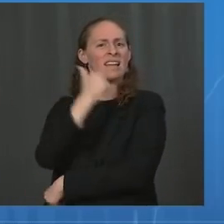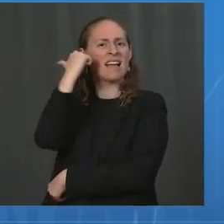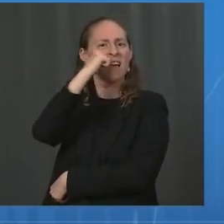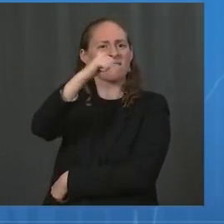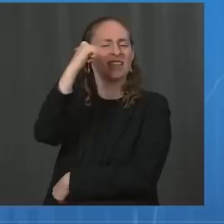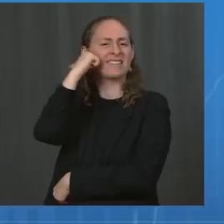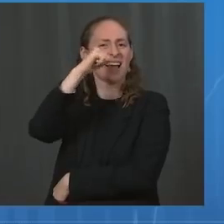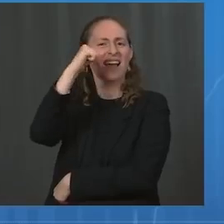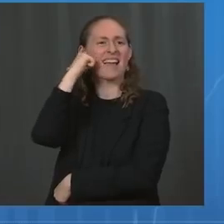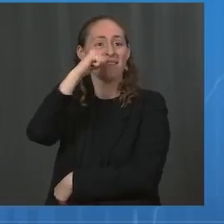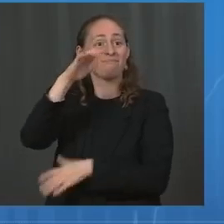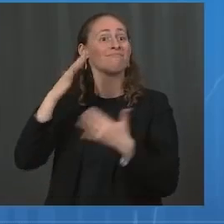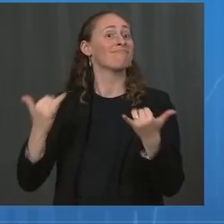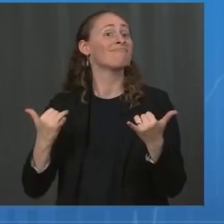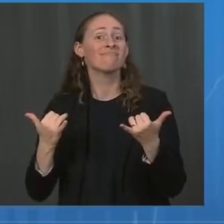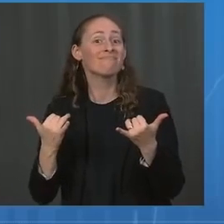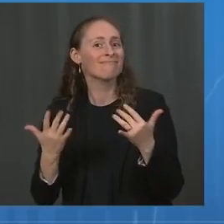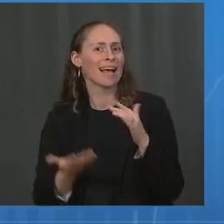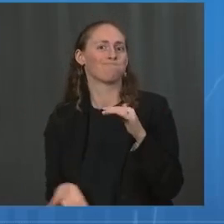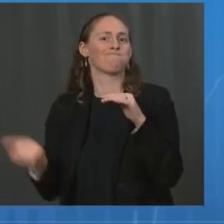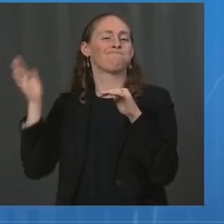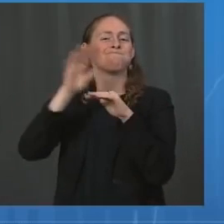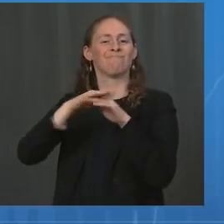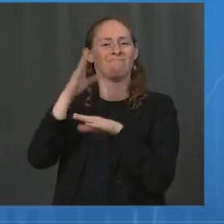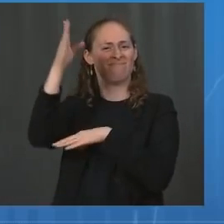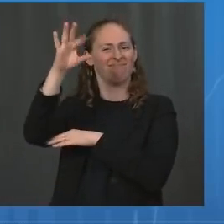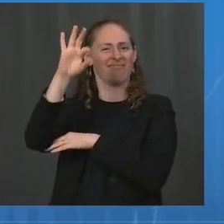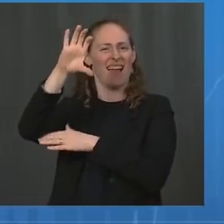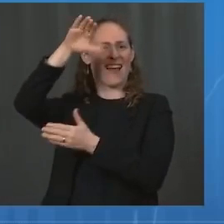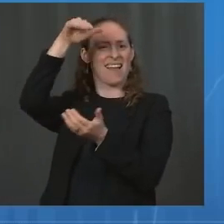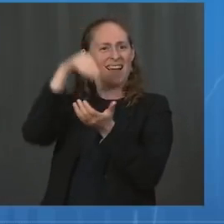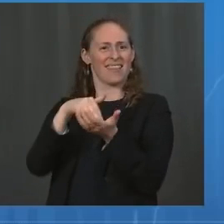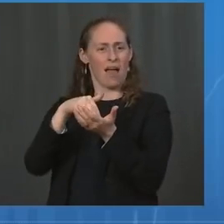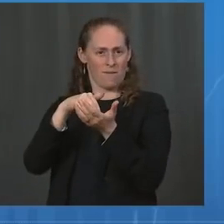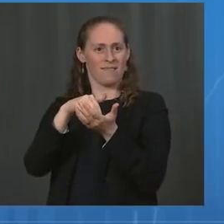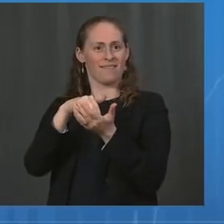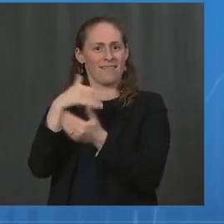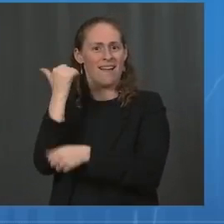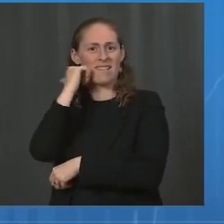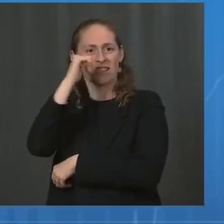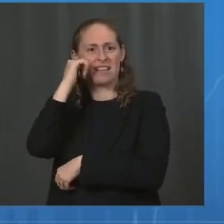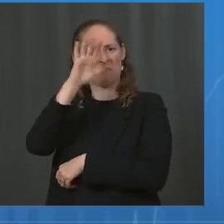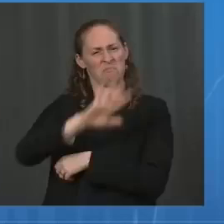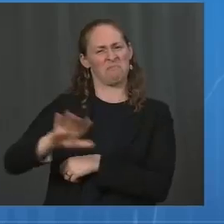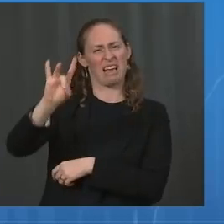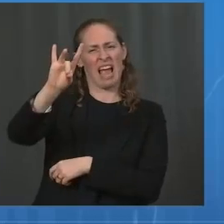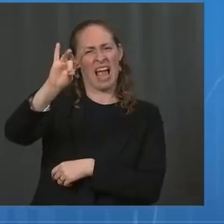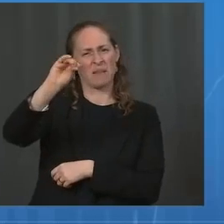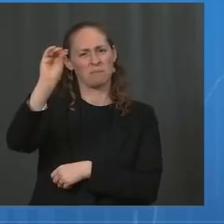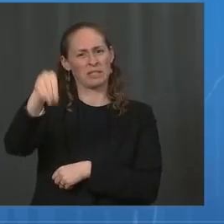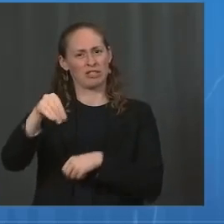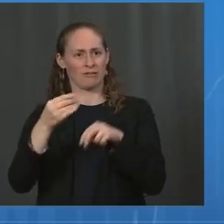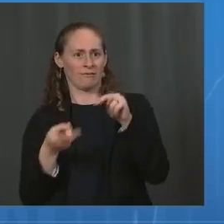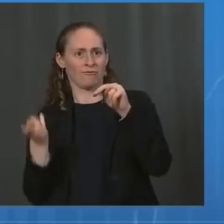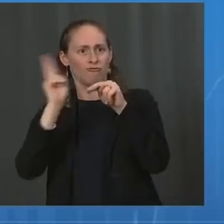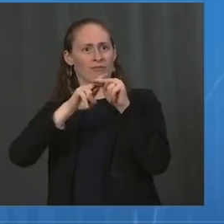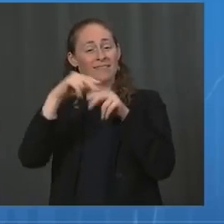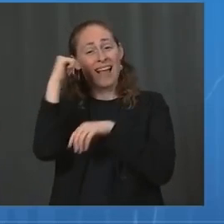,000. That's an 80 percent increase in the number of shots we're getting into arms each and every day.